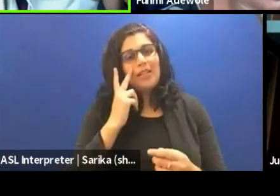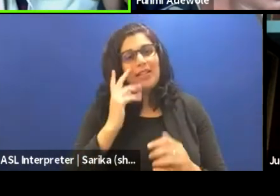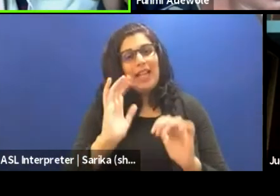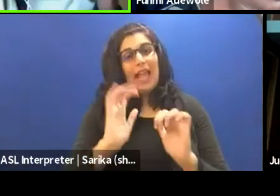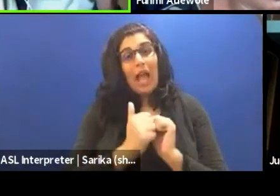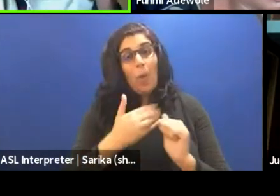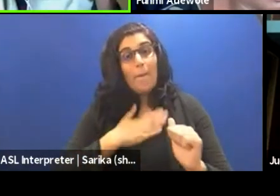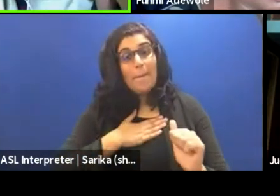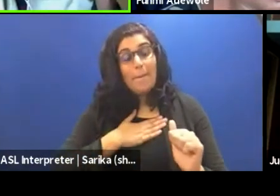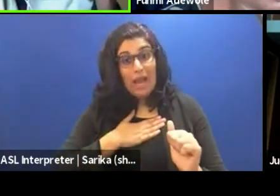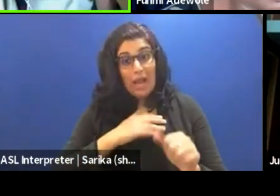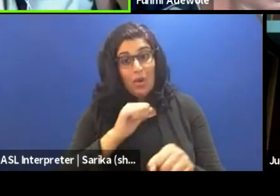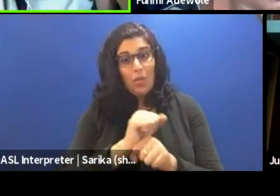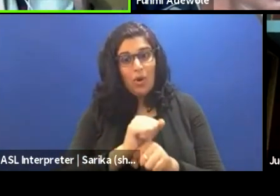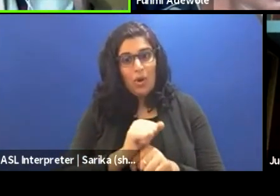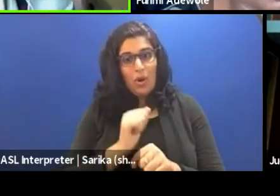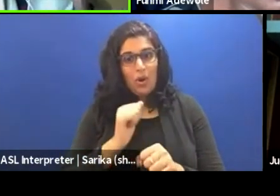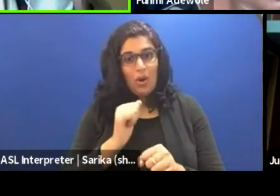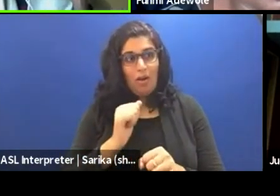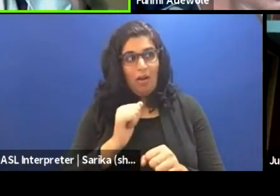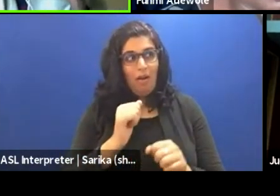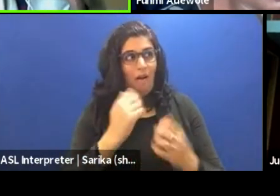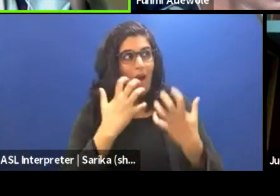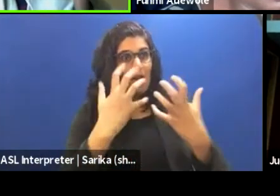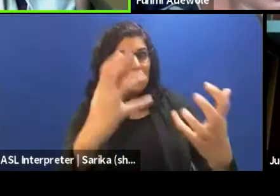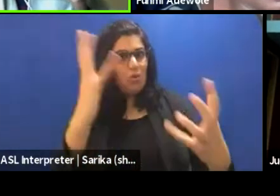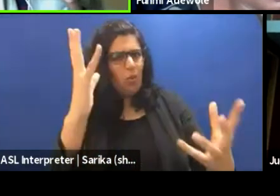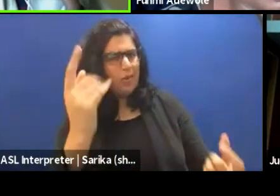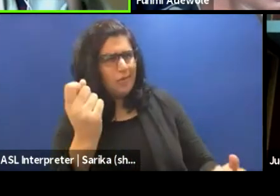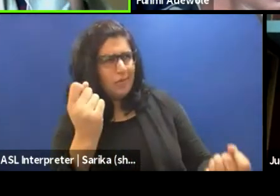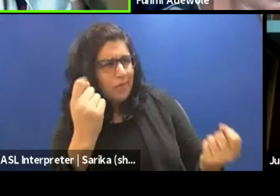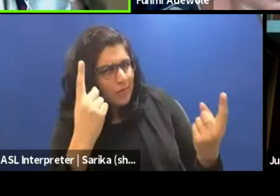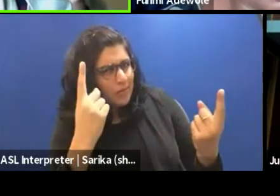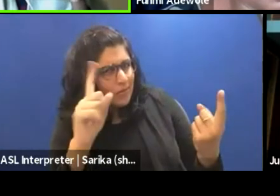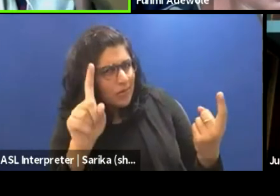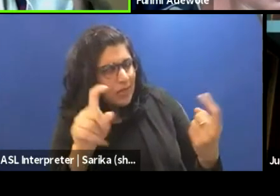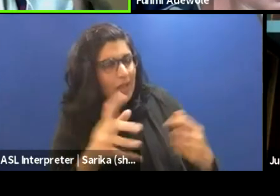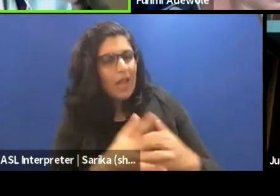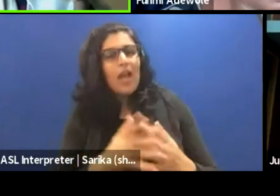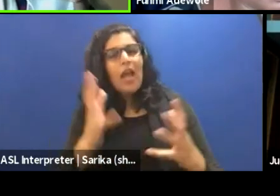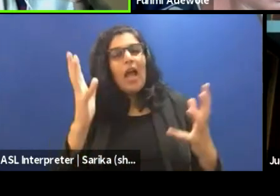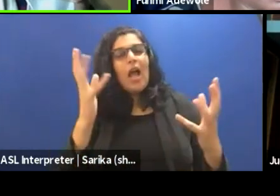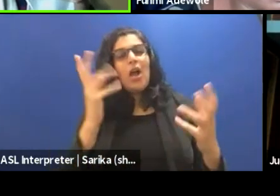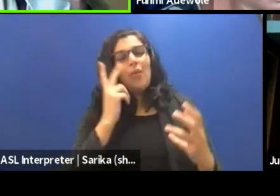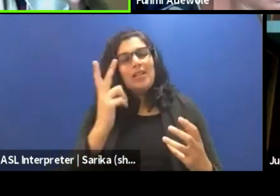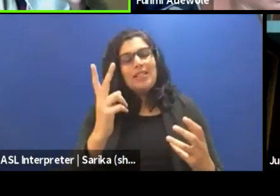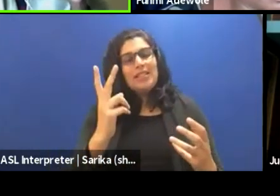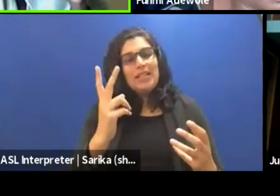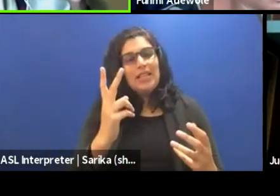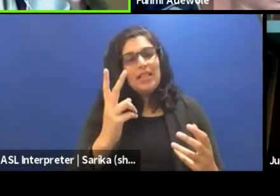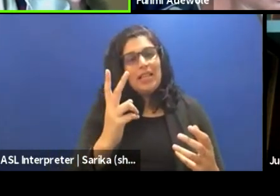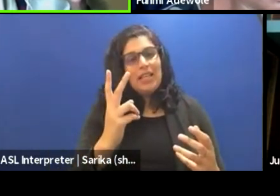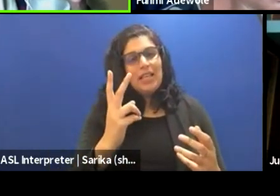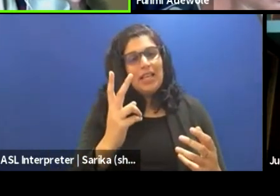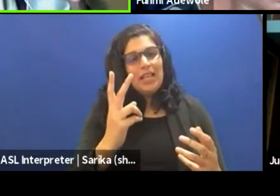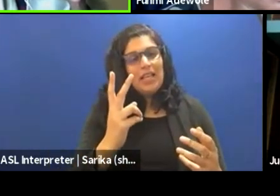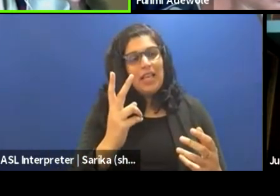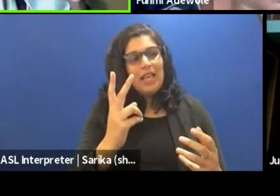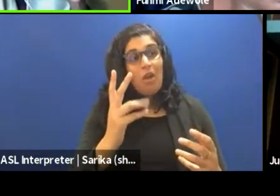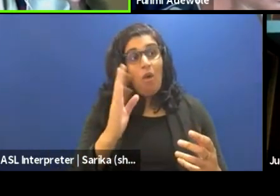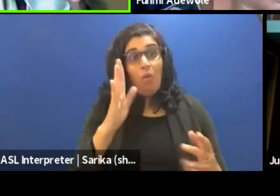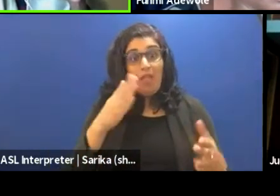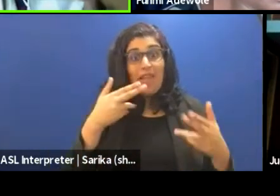audience. So I I want to hear and see if they laugh at the same place Ugandans laugh,